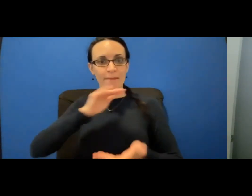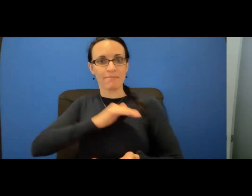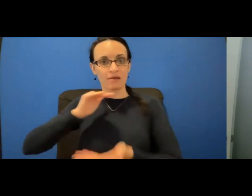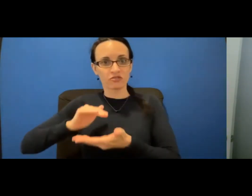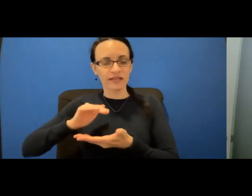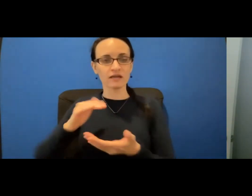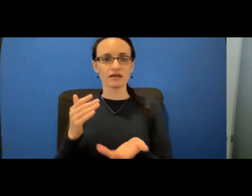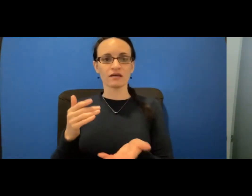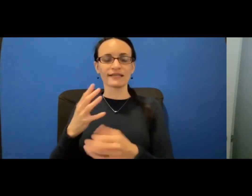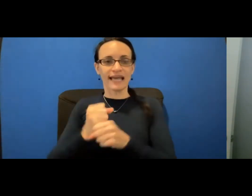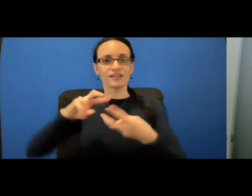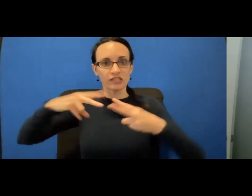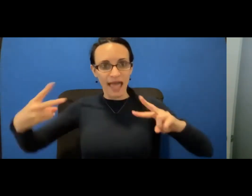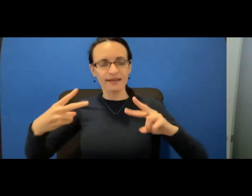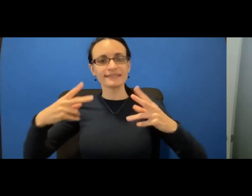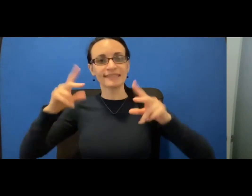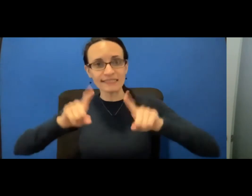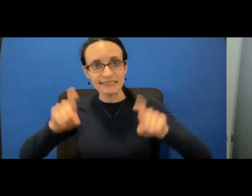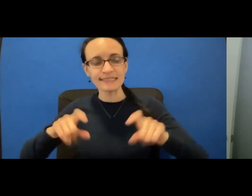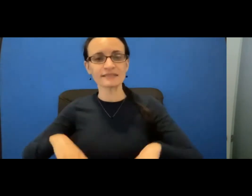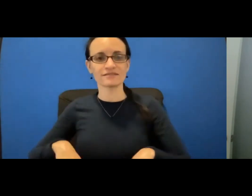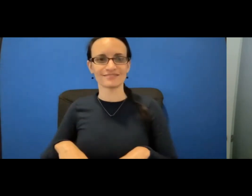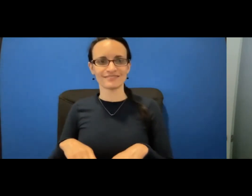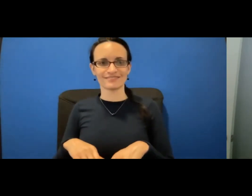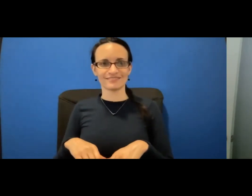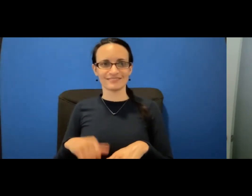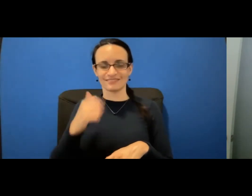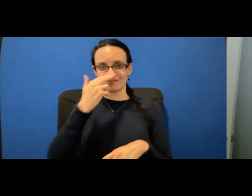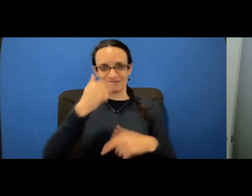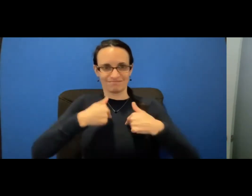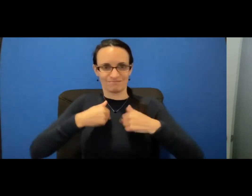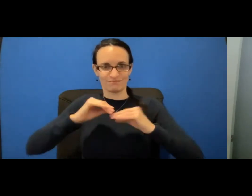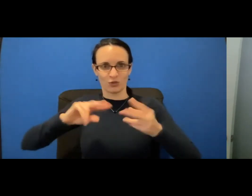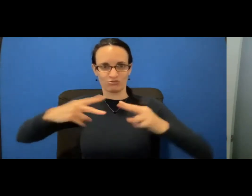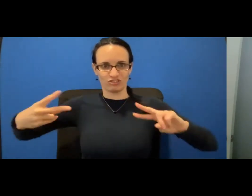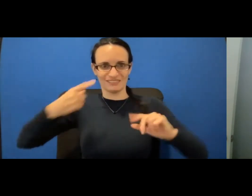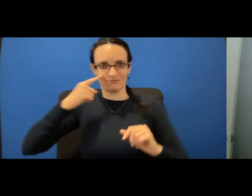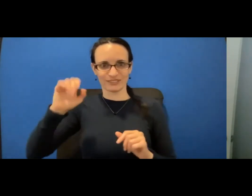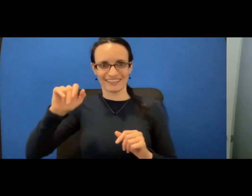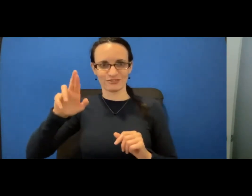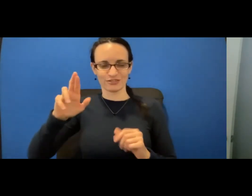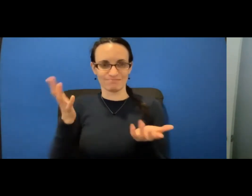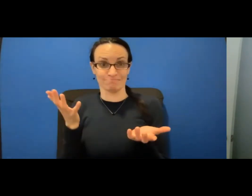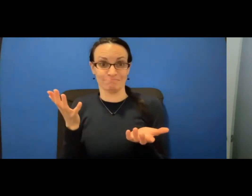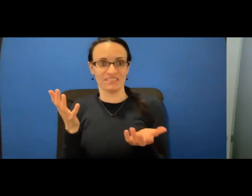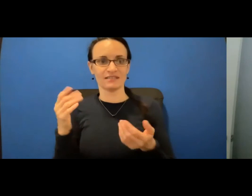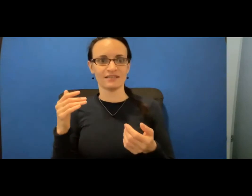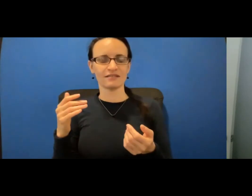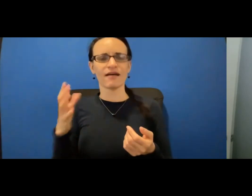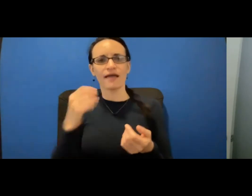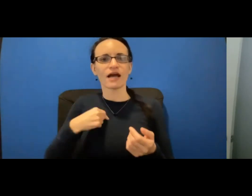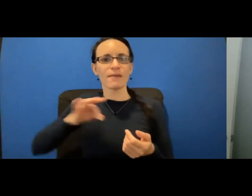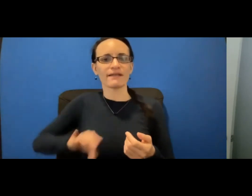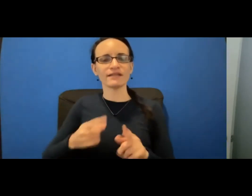and counseling. Interesting enough, I don't have, I'm not, I don't have the gene, but, and I've benefited from clinical studies